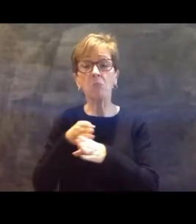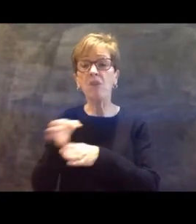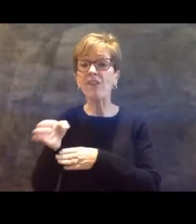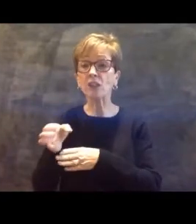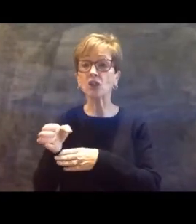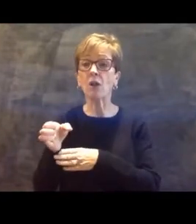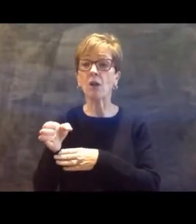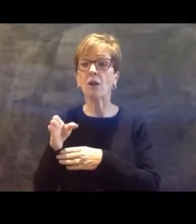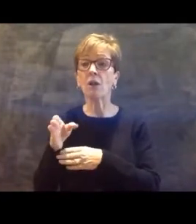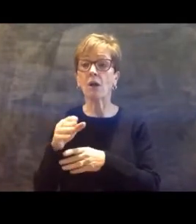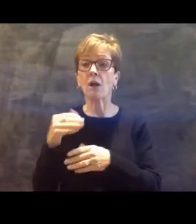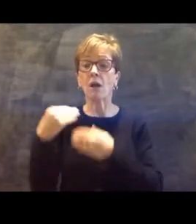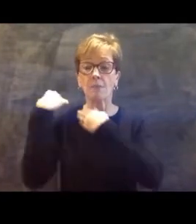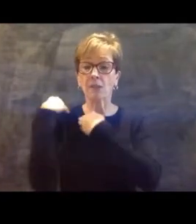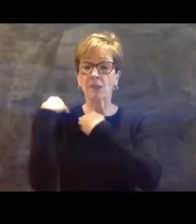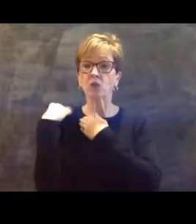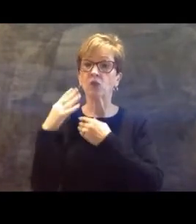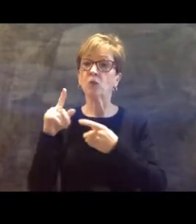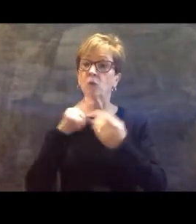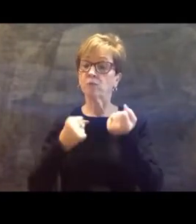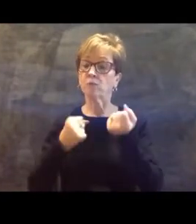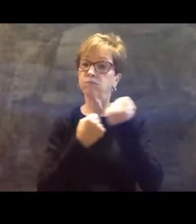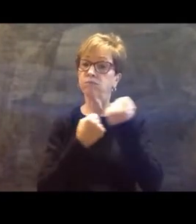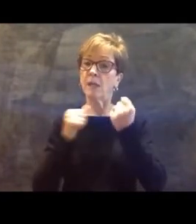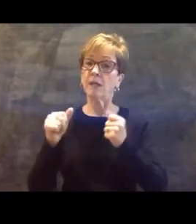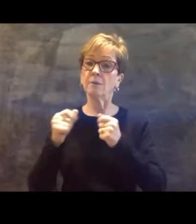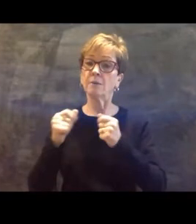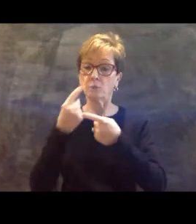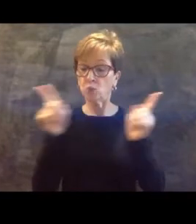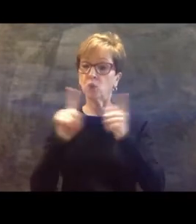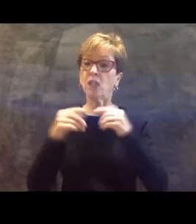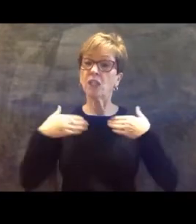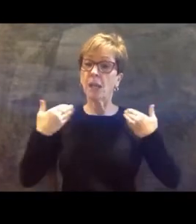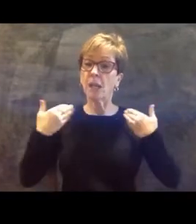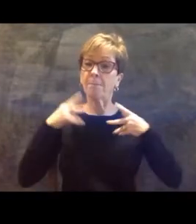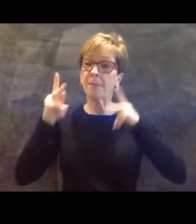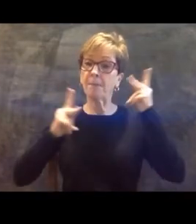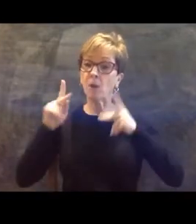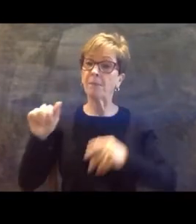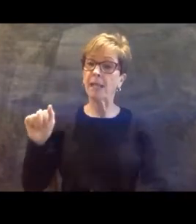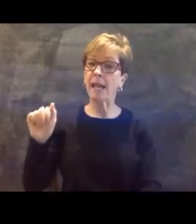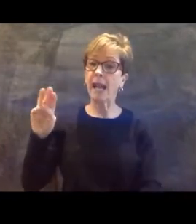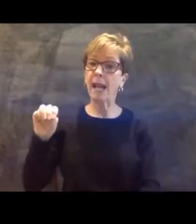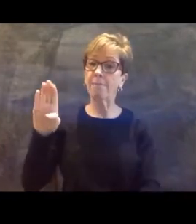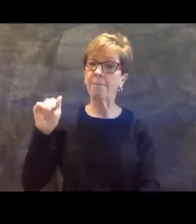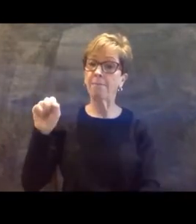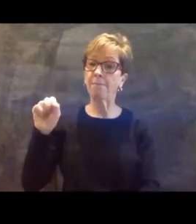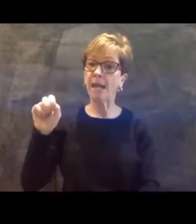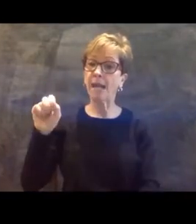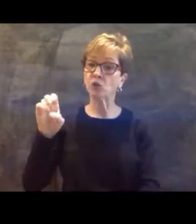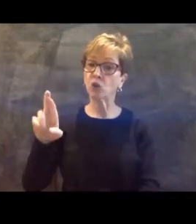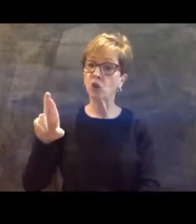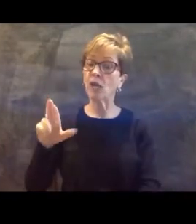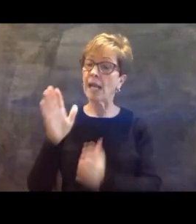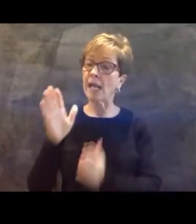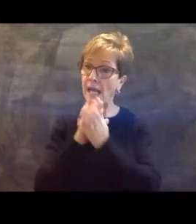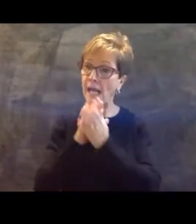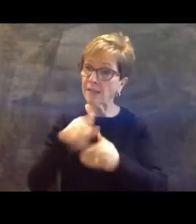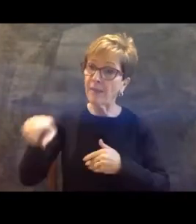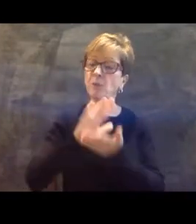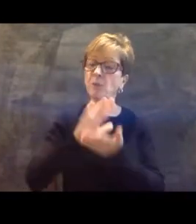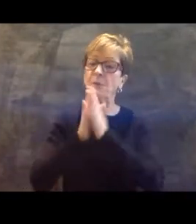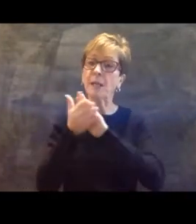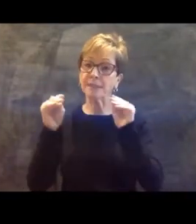from the teaching profession to our young people and asking that they consider becoming a teacher. I saw some